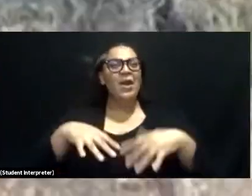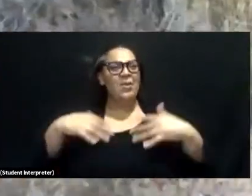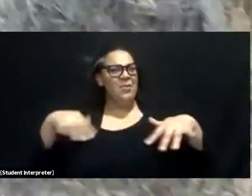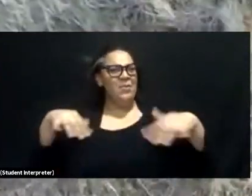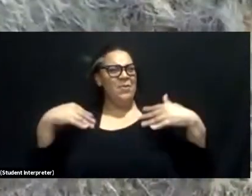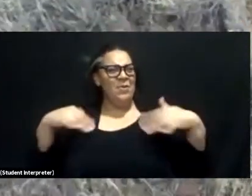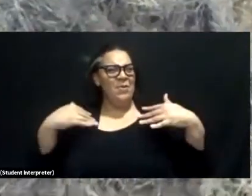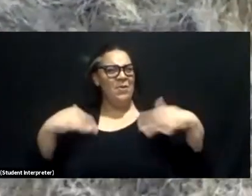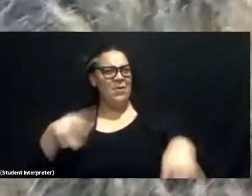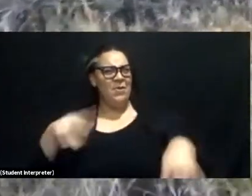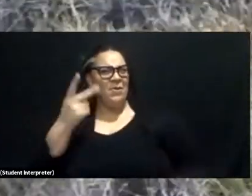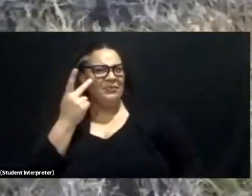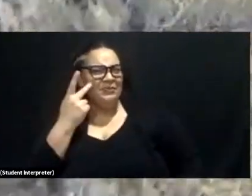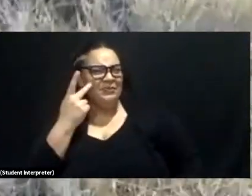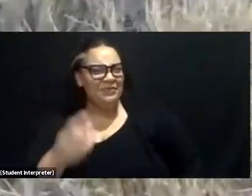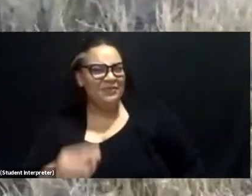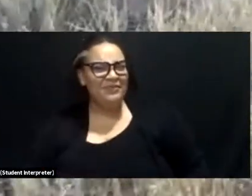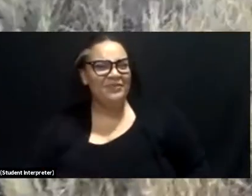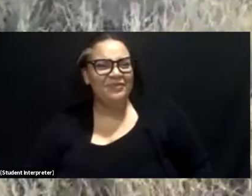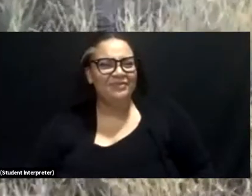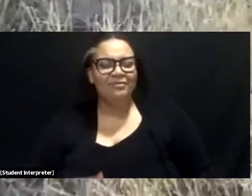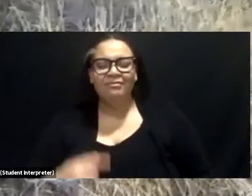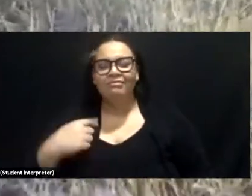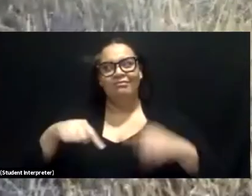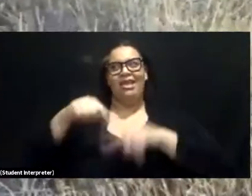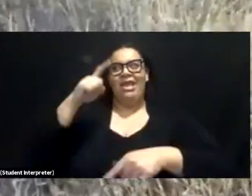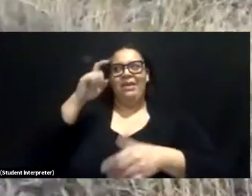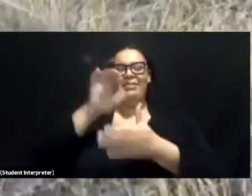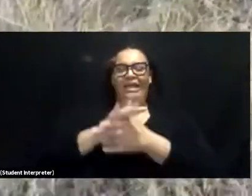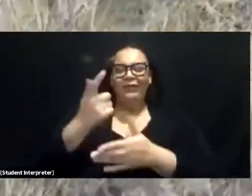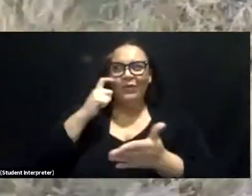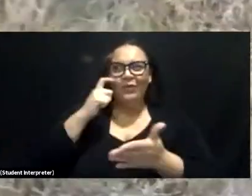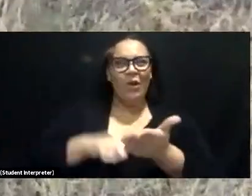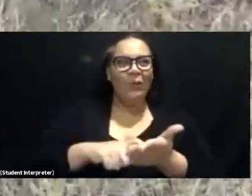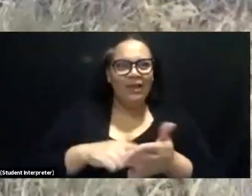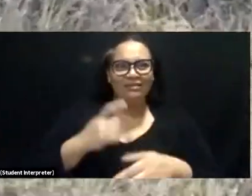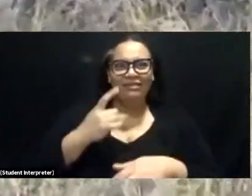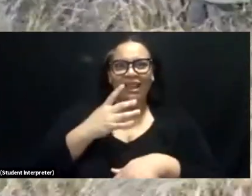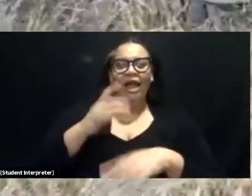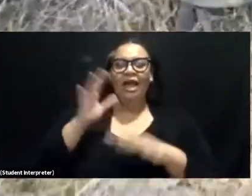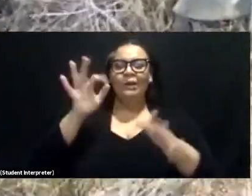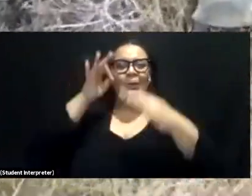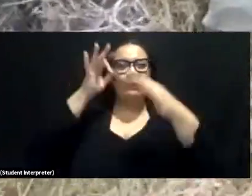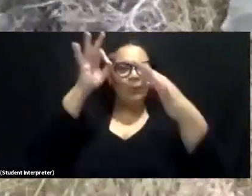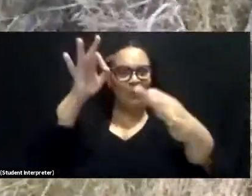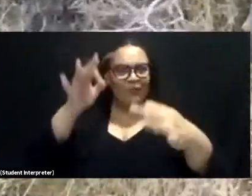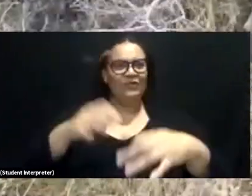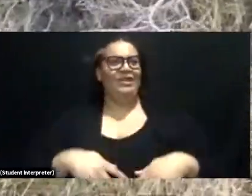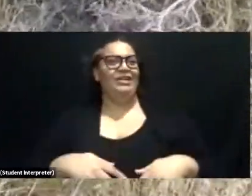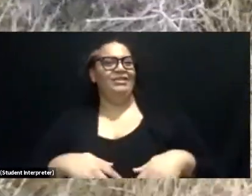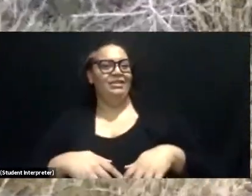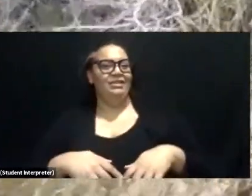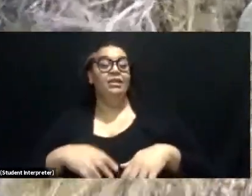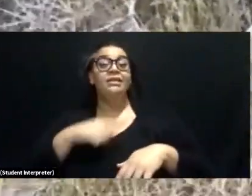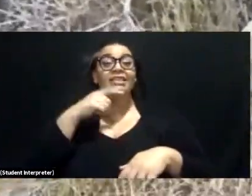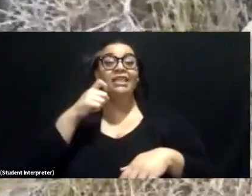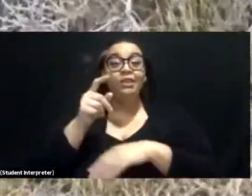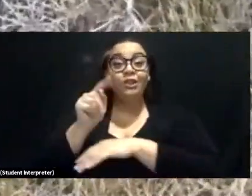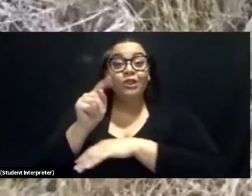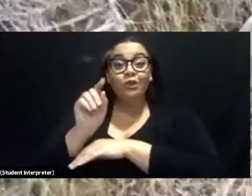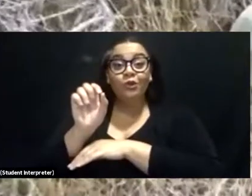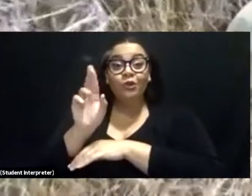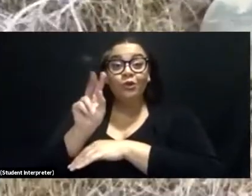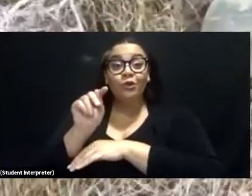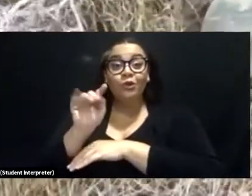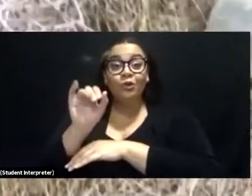Let's go check it out. I can't believe you noticed that. It's just the light is perfect. Wow. Desert tortoises are such